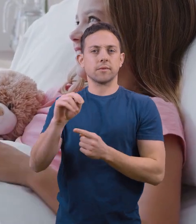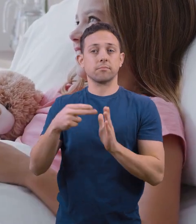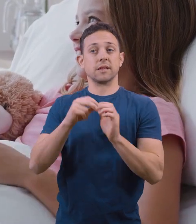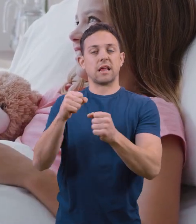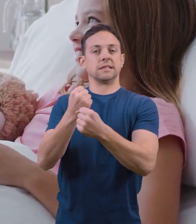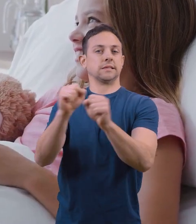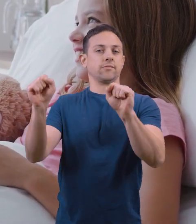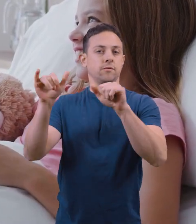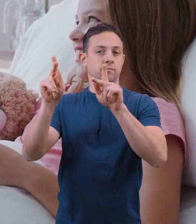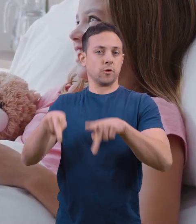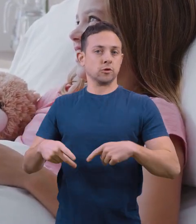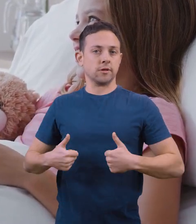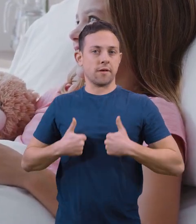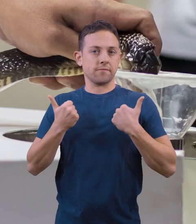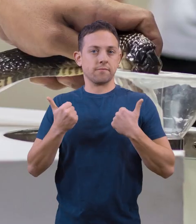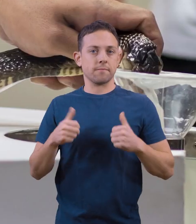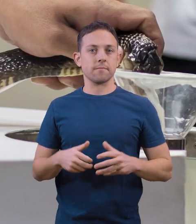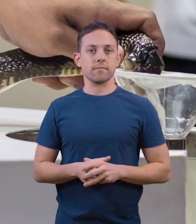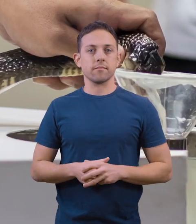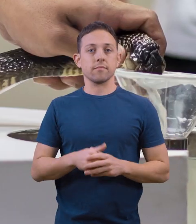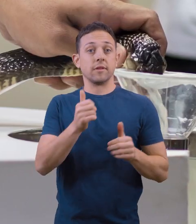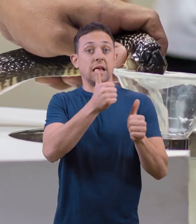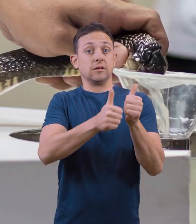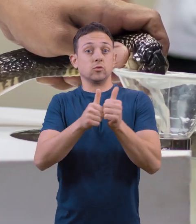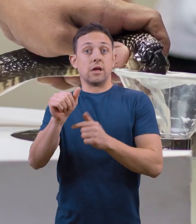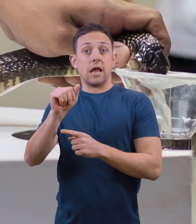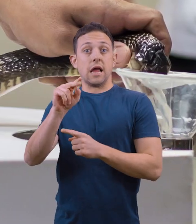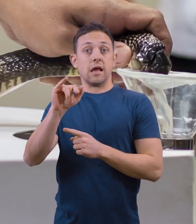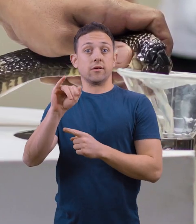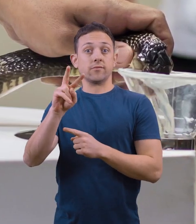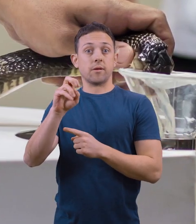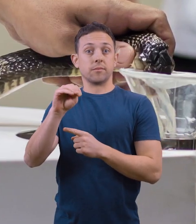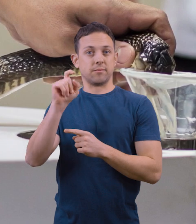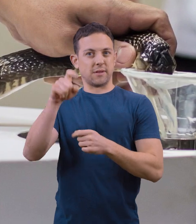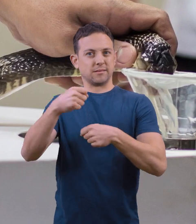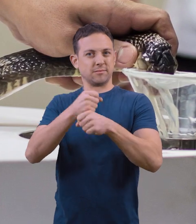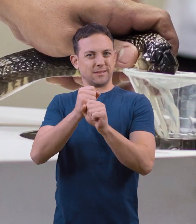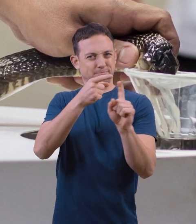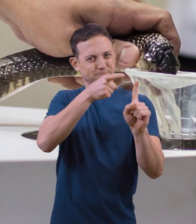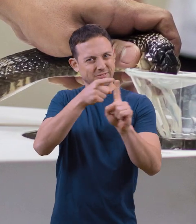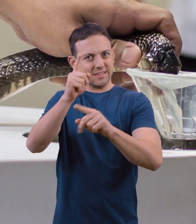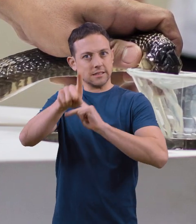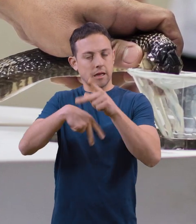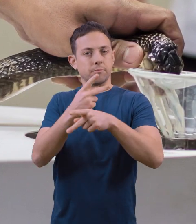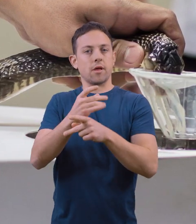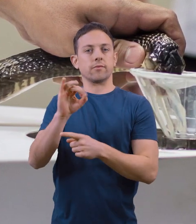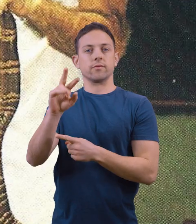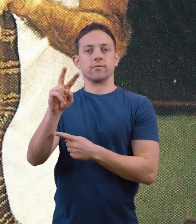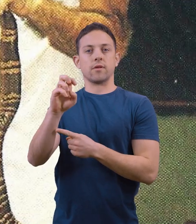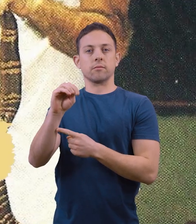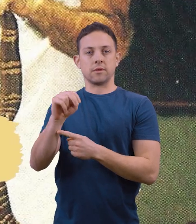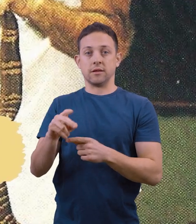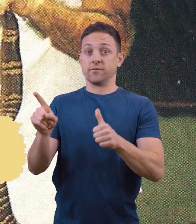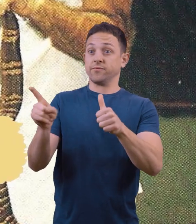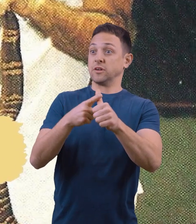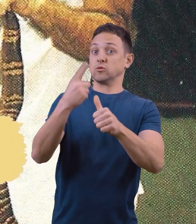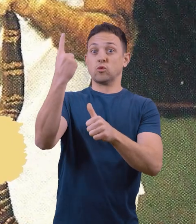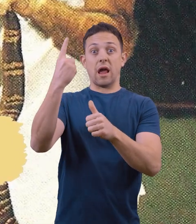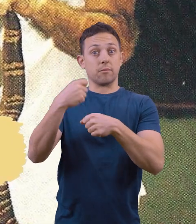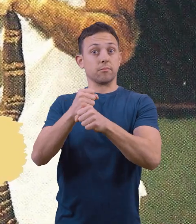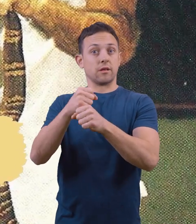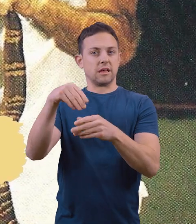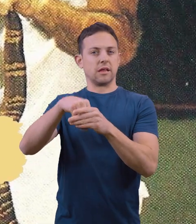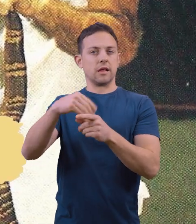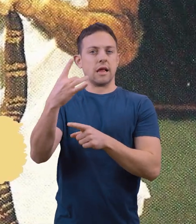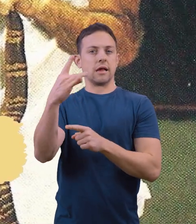save a person's life or limb. Each antivenom must be made for a specific type of venom. The first one ever